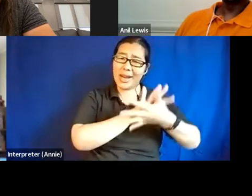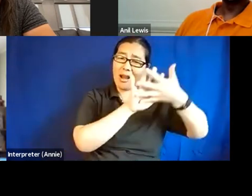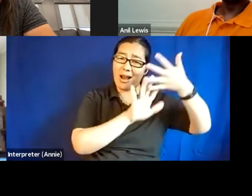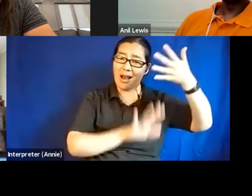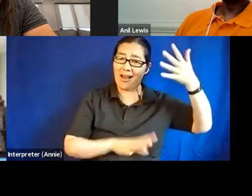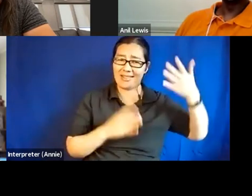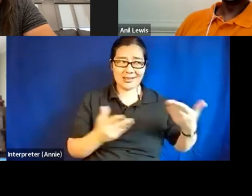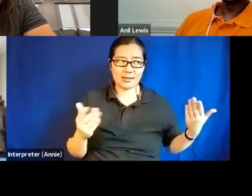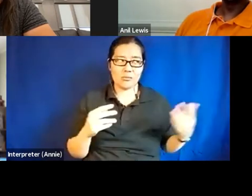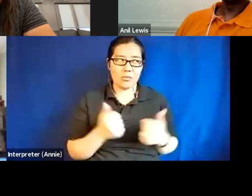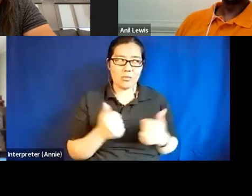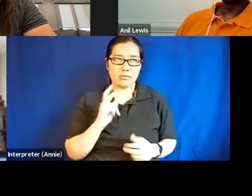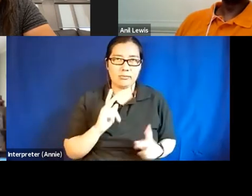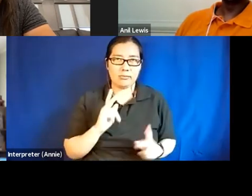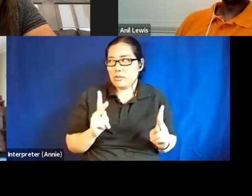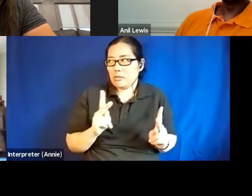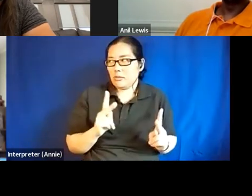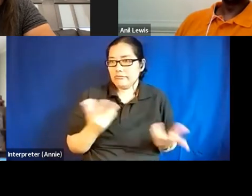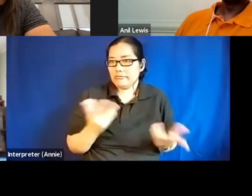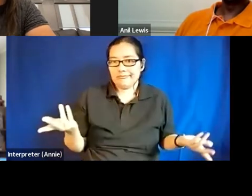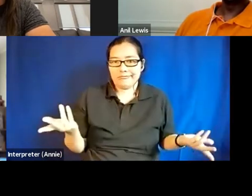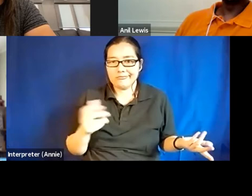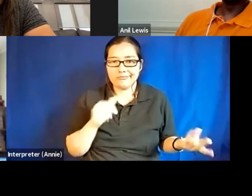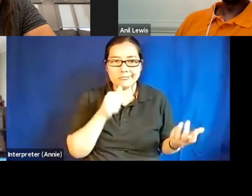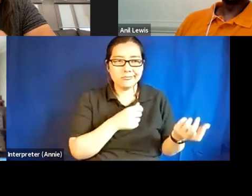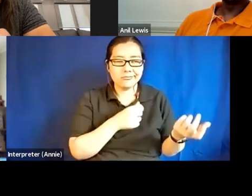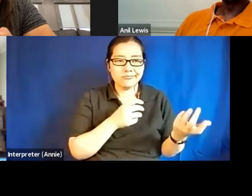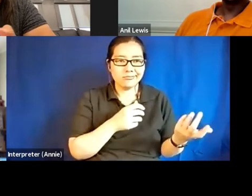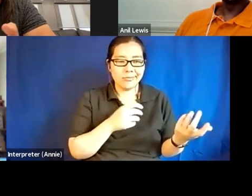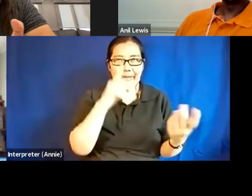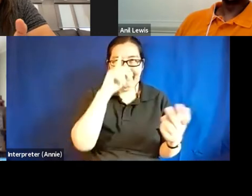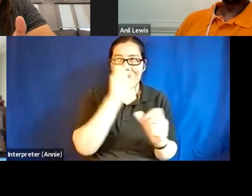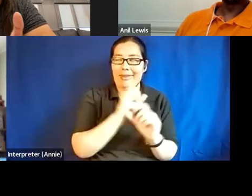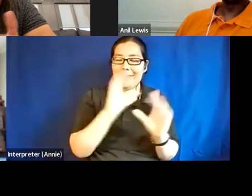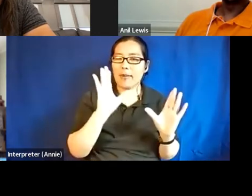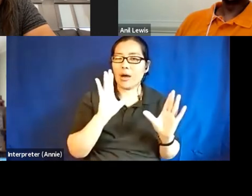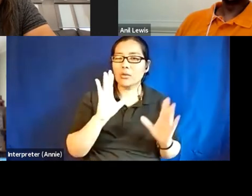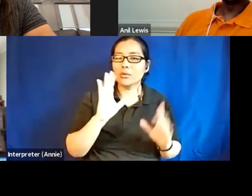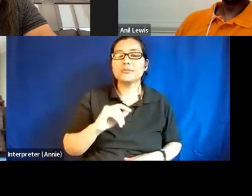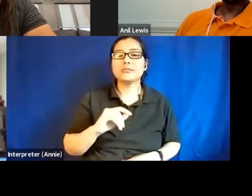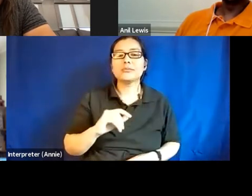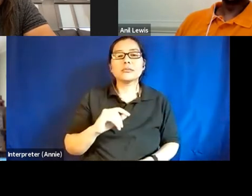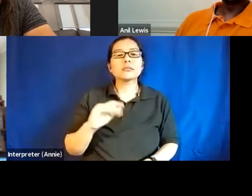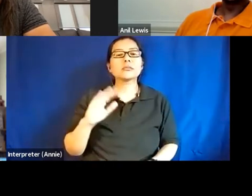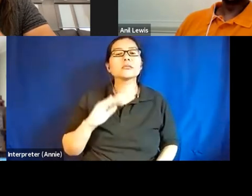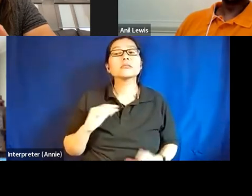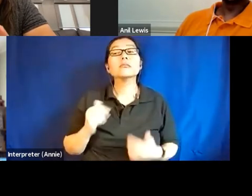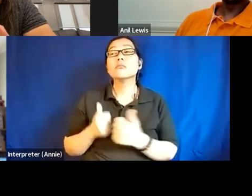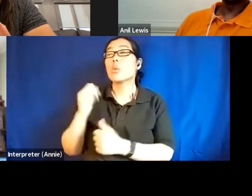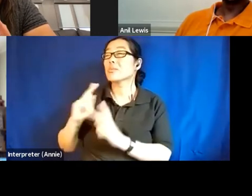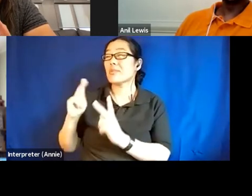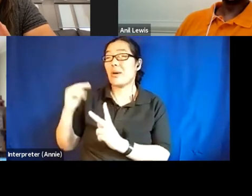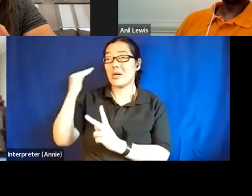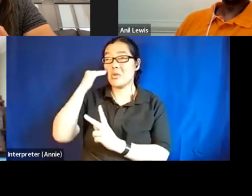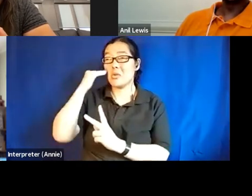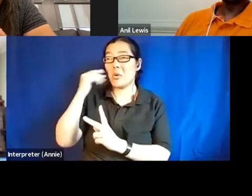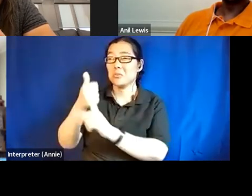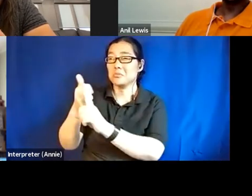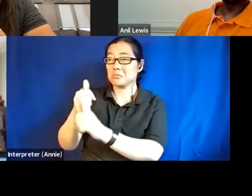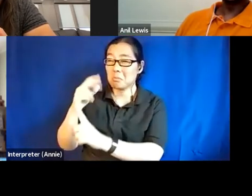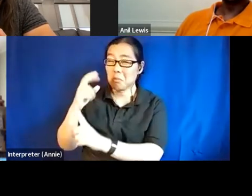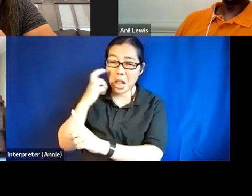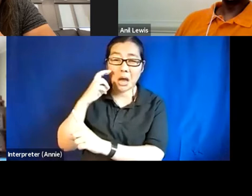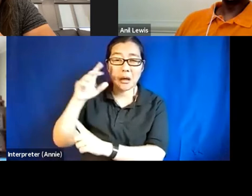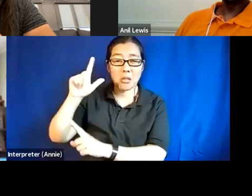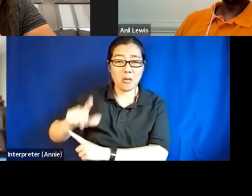think about, uh, and, or don't believe. And it's funny because some of my, the people who I know who are blind or low vision talk to